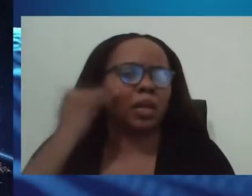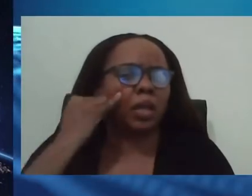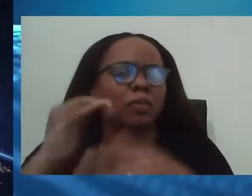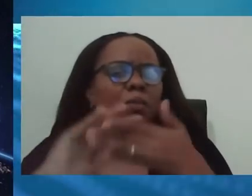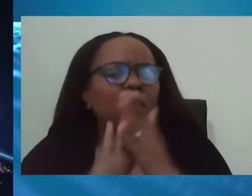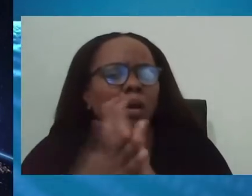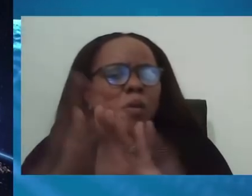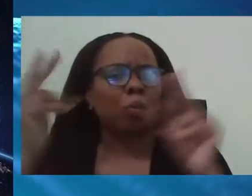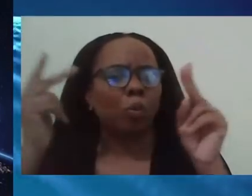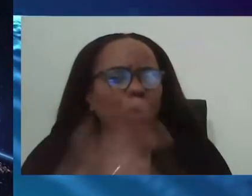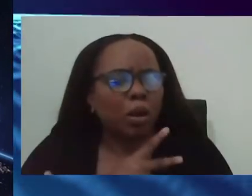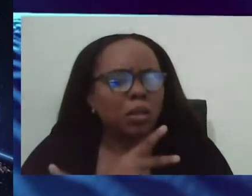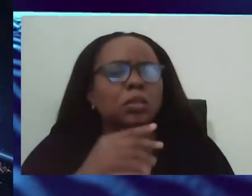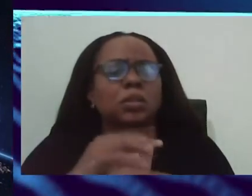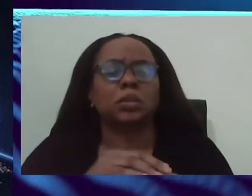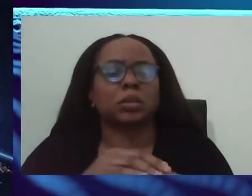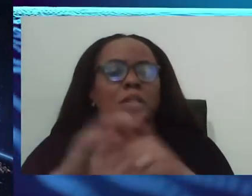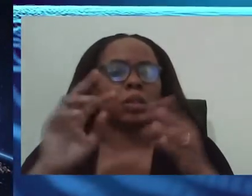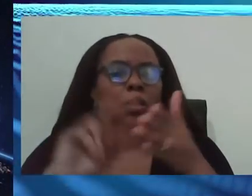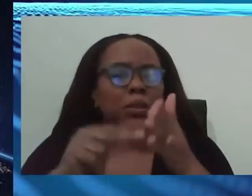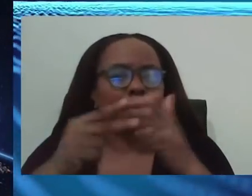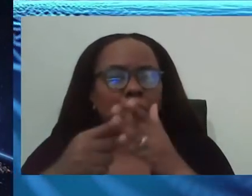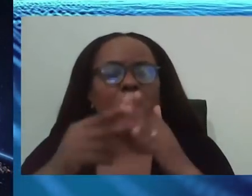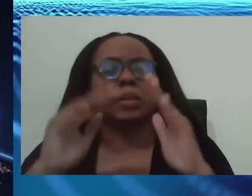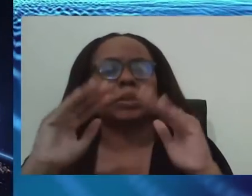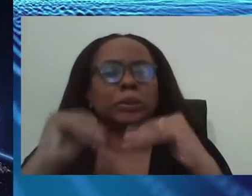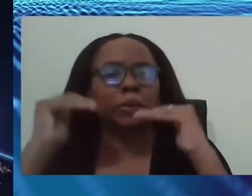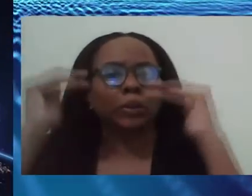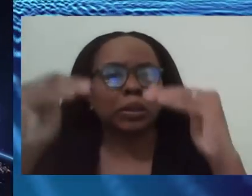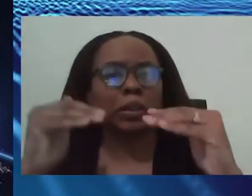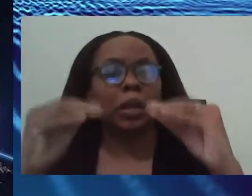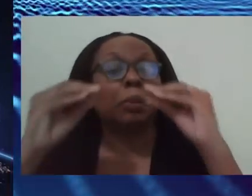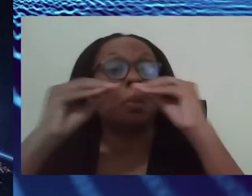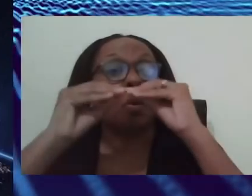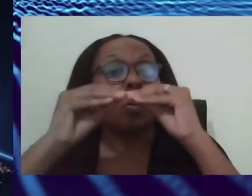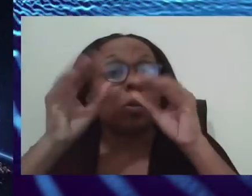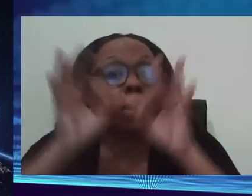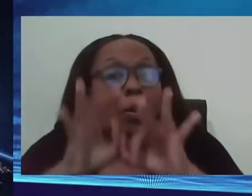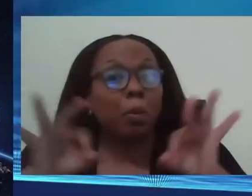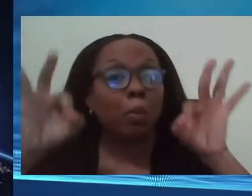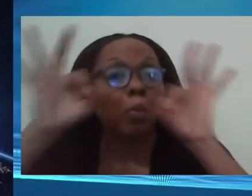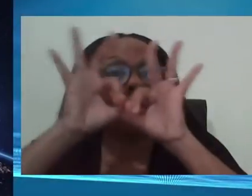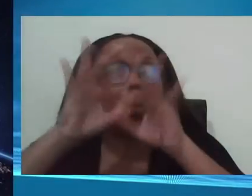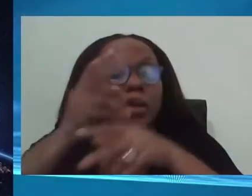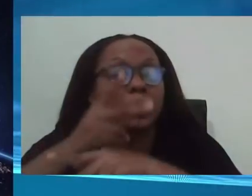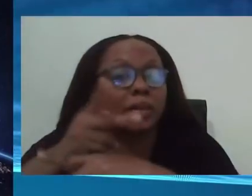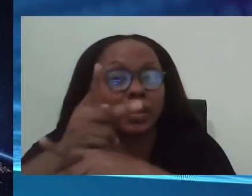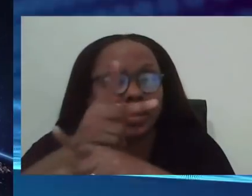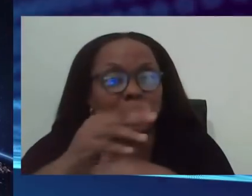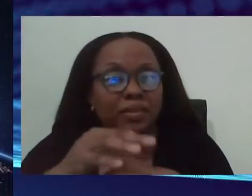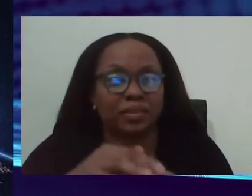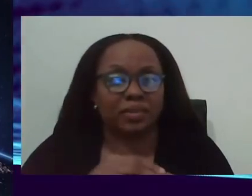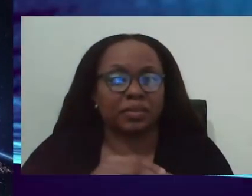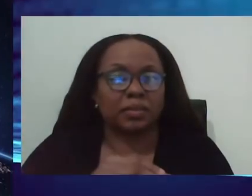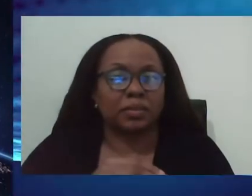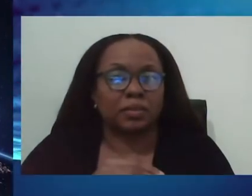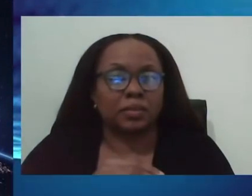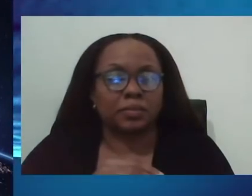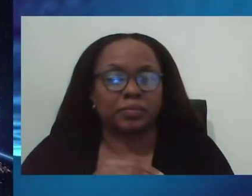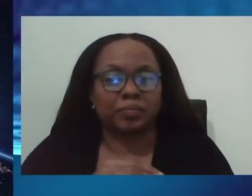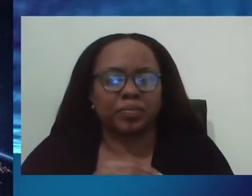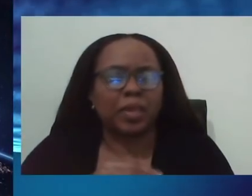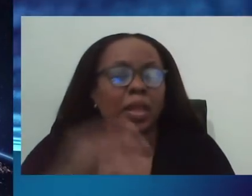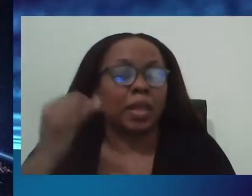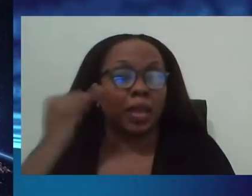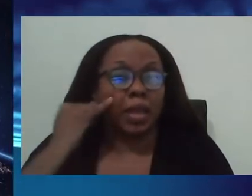now up triage you to get you the care that you need. If your symptoms have changed before we have gotten the opportunity